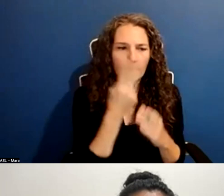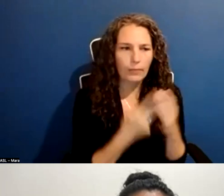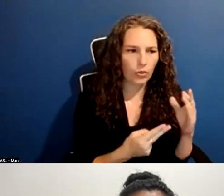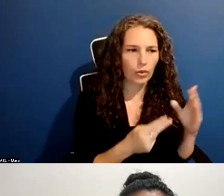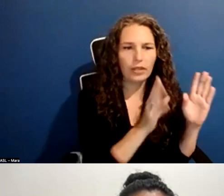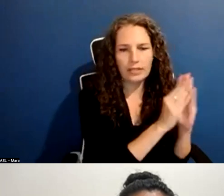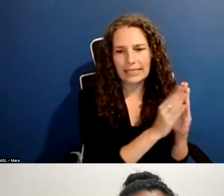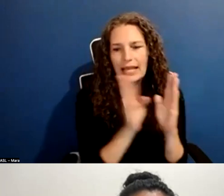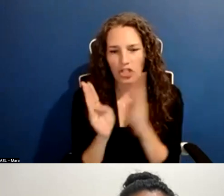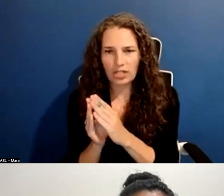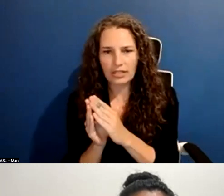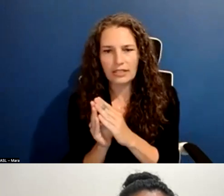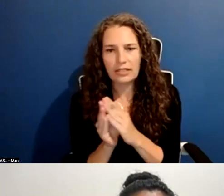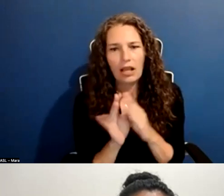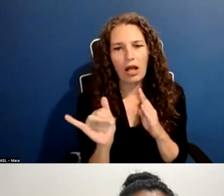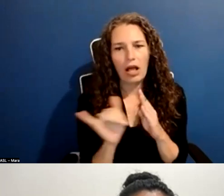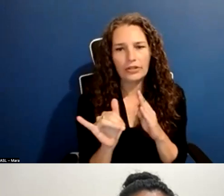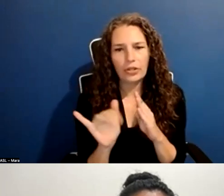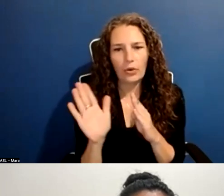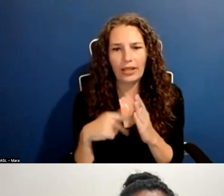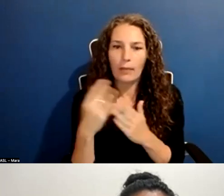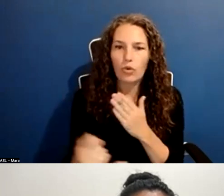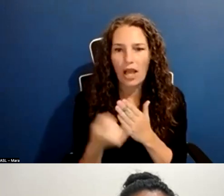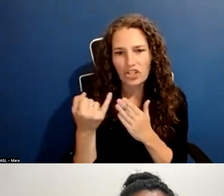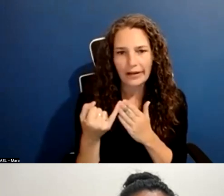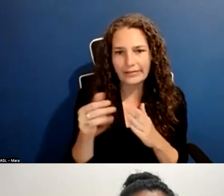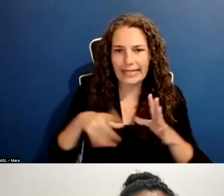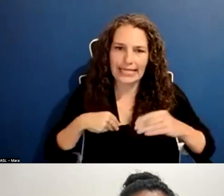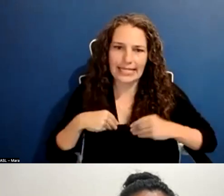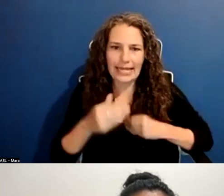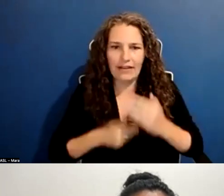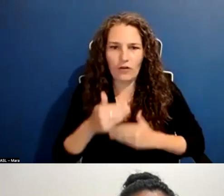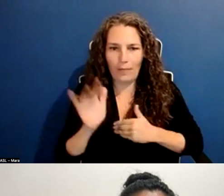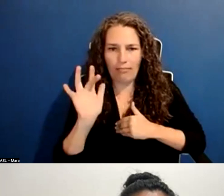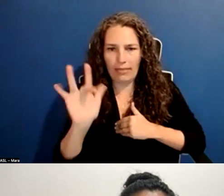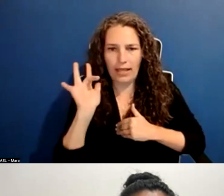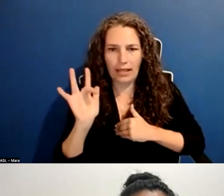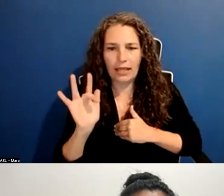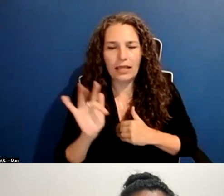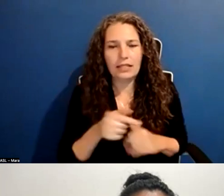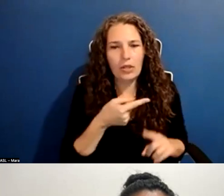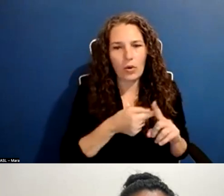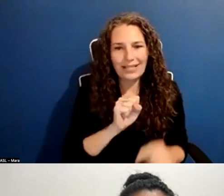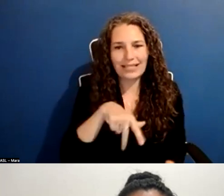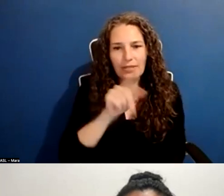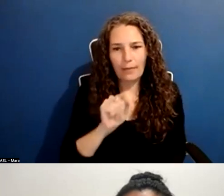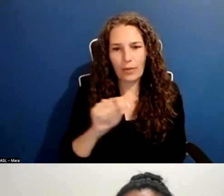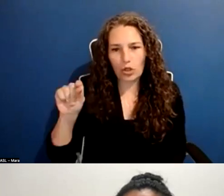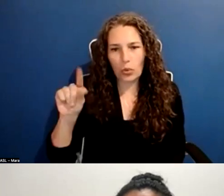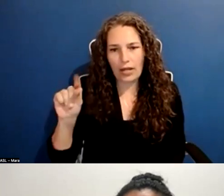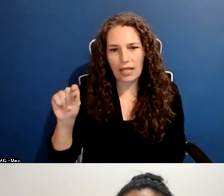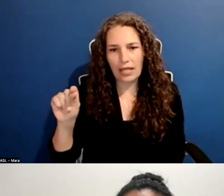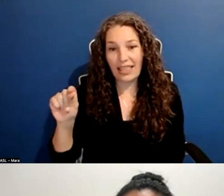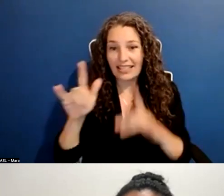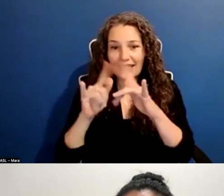If you would like, so on September 20th, at the same time that we've been holding, uh, these, these presentations,